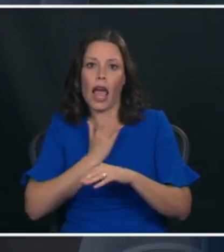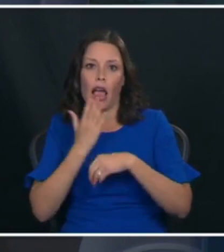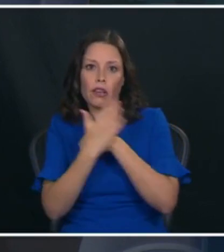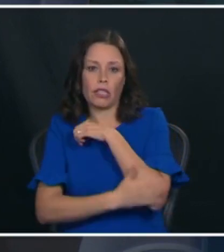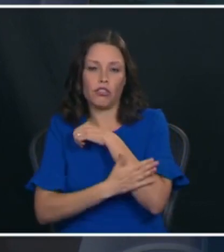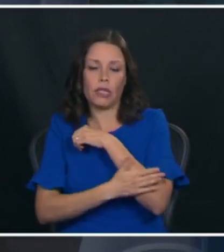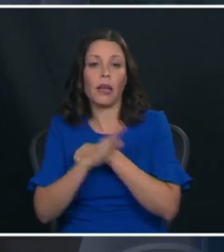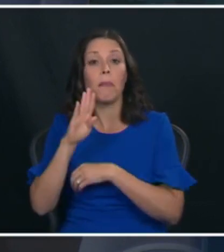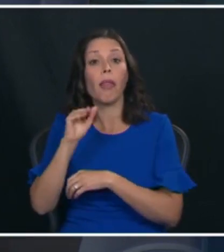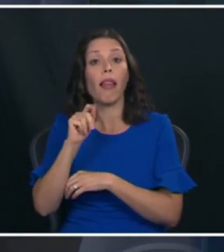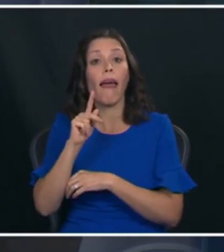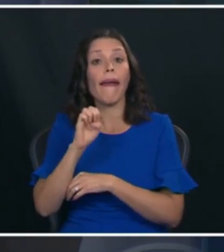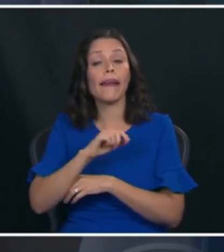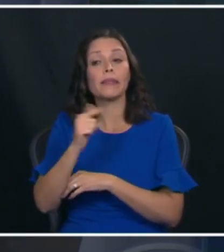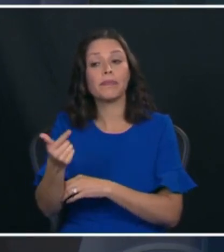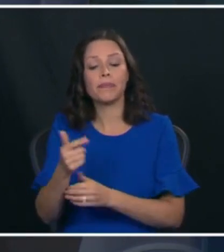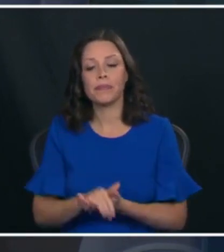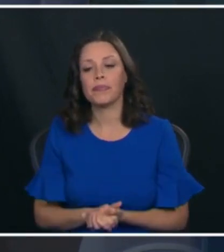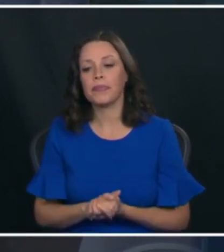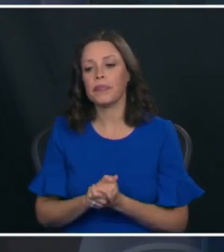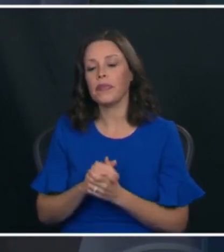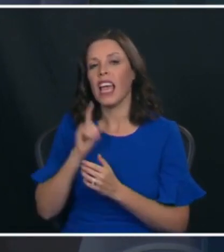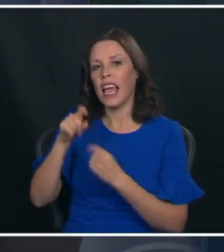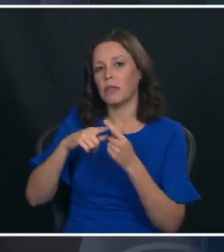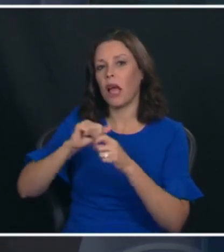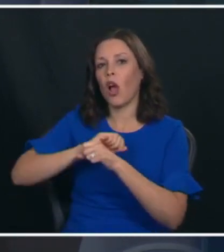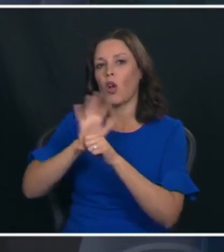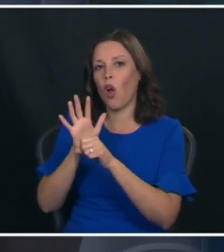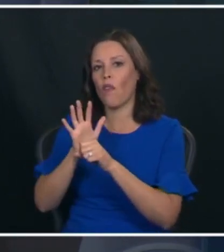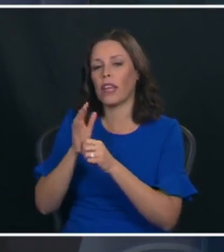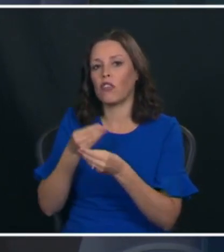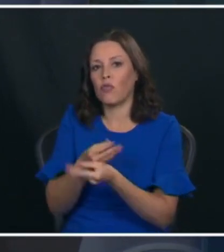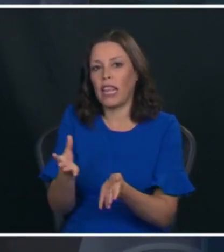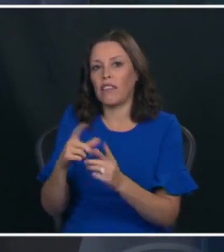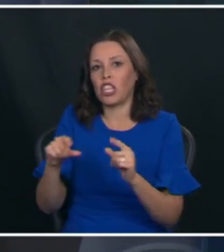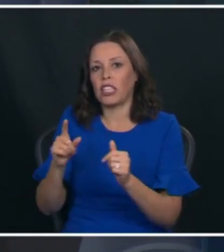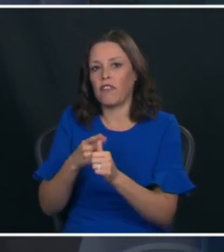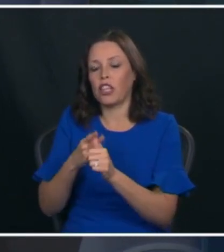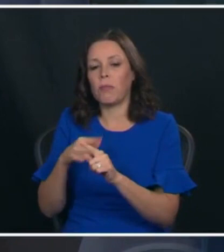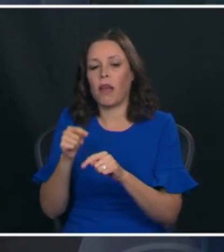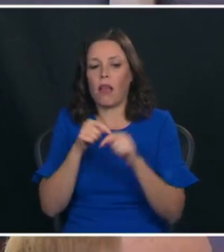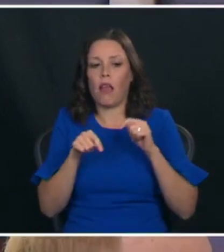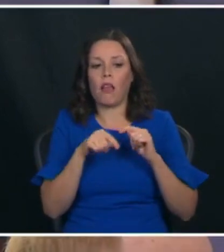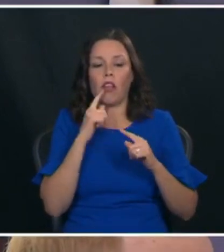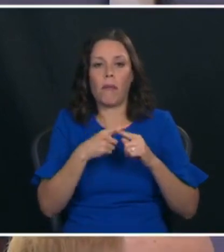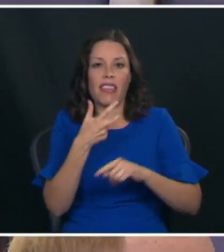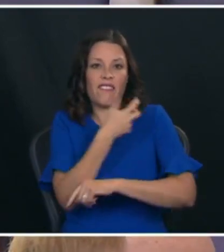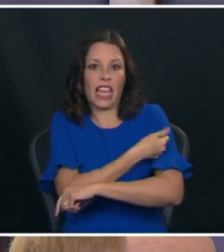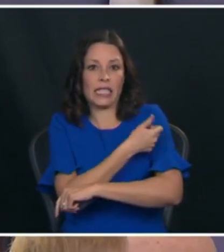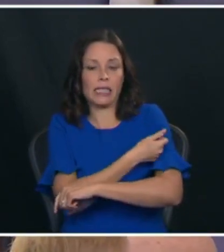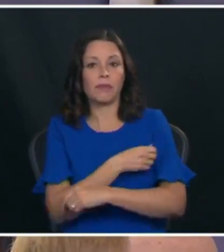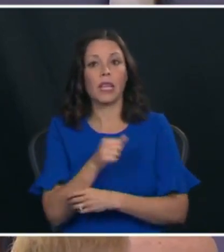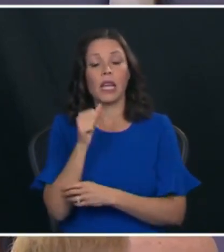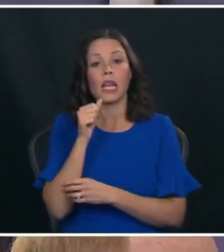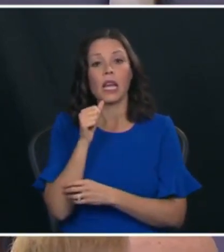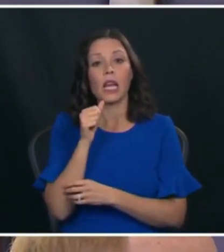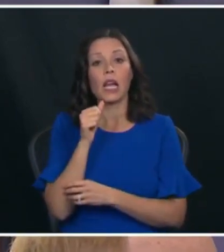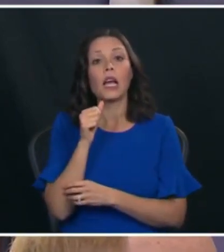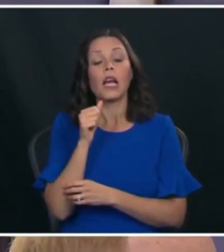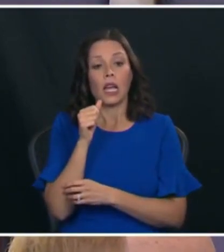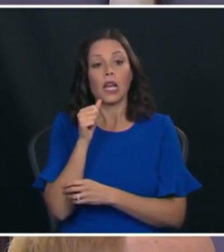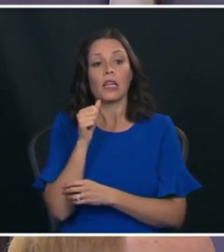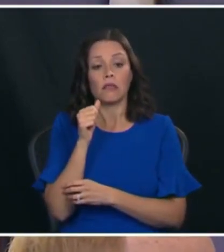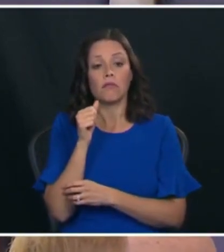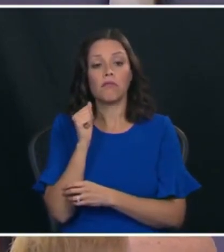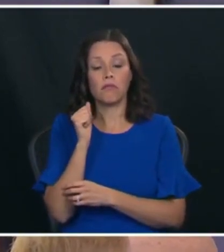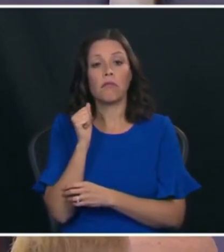blake thanks kaylee um i want to ask you about coping relief negotiations but just to hone down on what was asked about the vaccine yes or no we should expect to see president